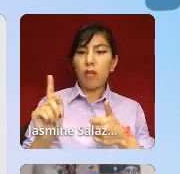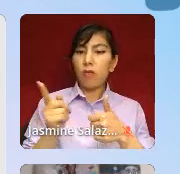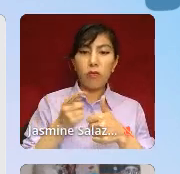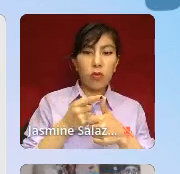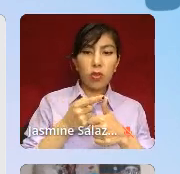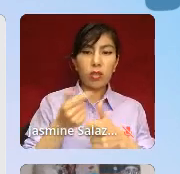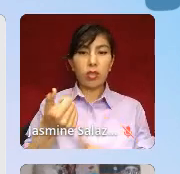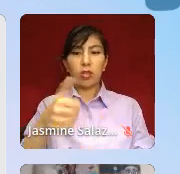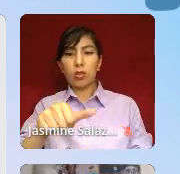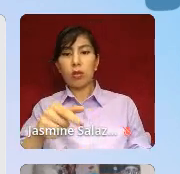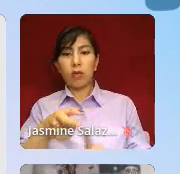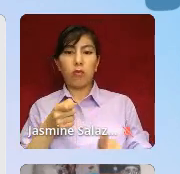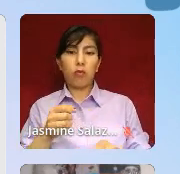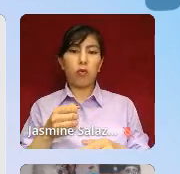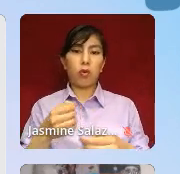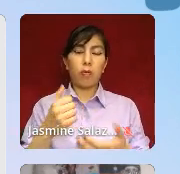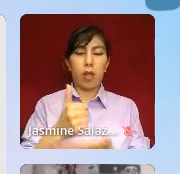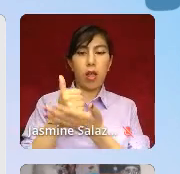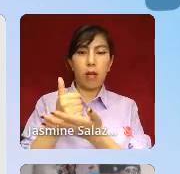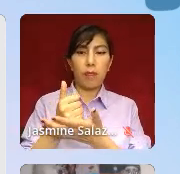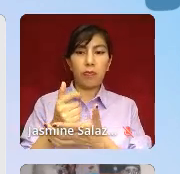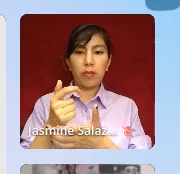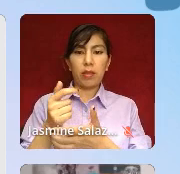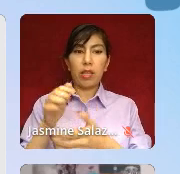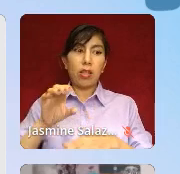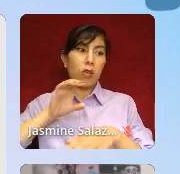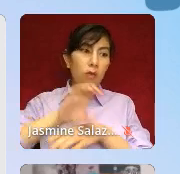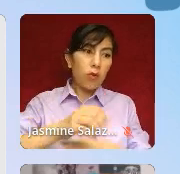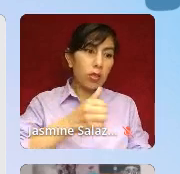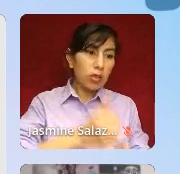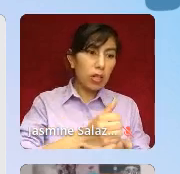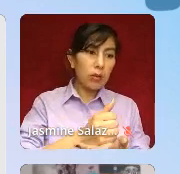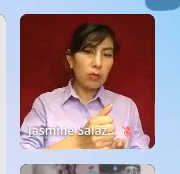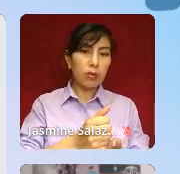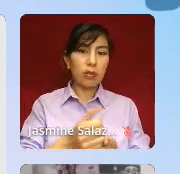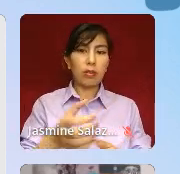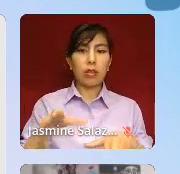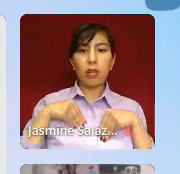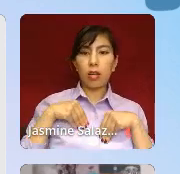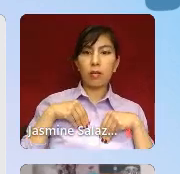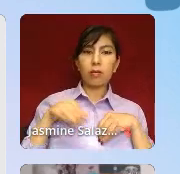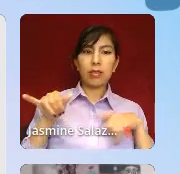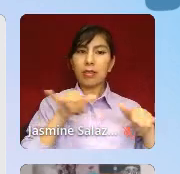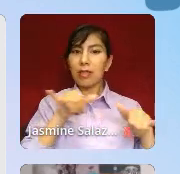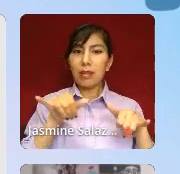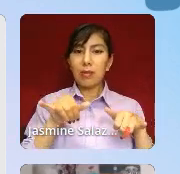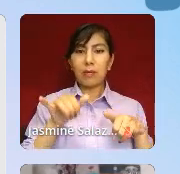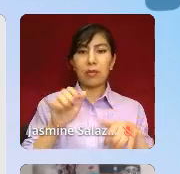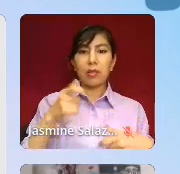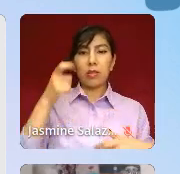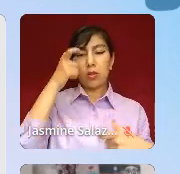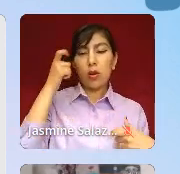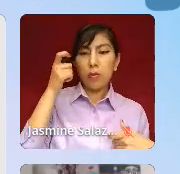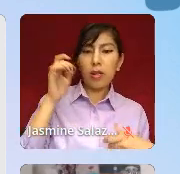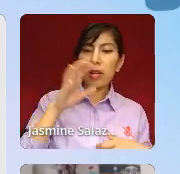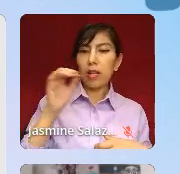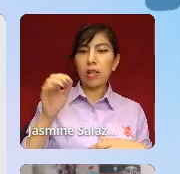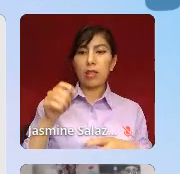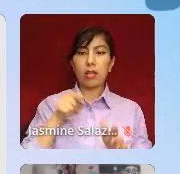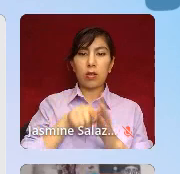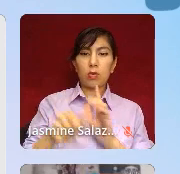turned away from help. And then the forced help I received was nearly as traumatic as the feelings and the suicide attempt itself.